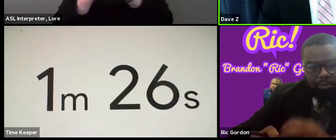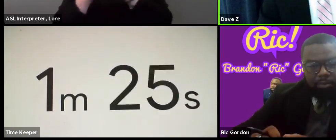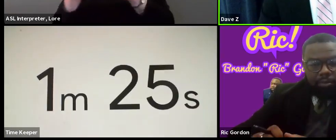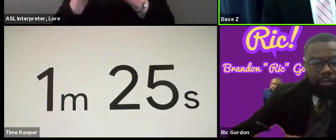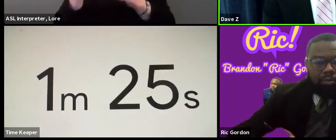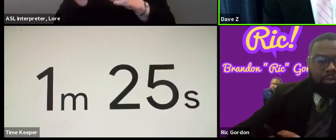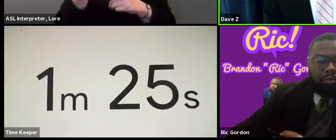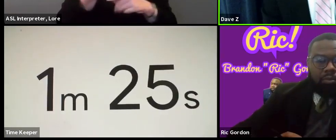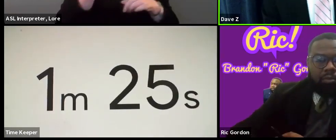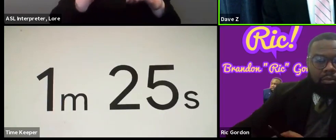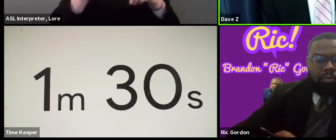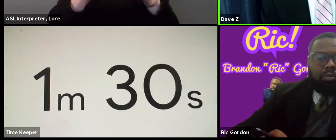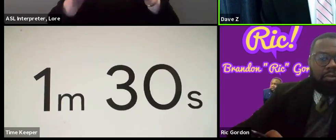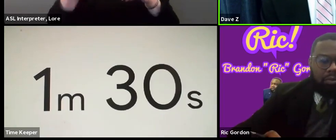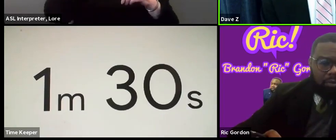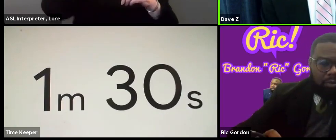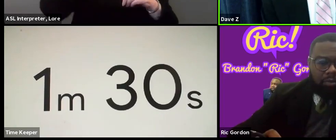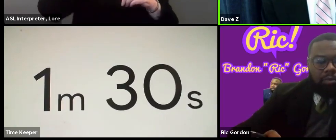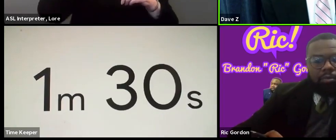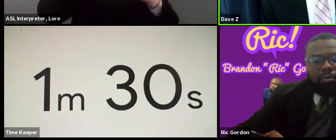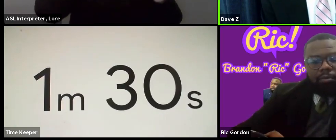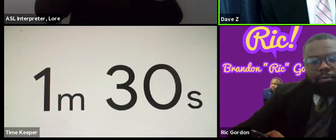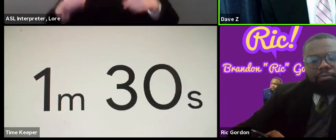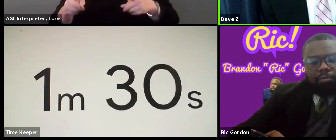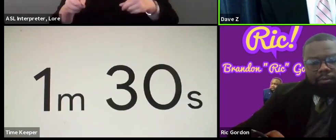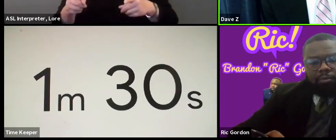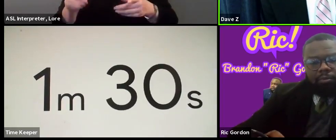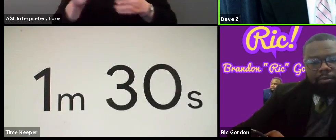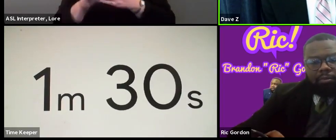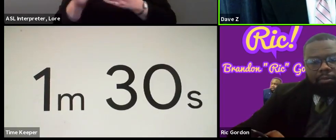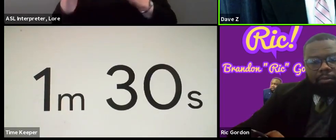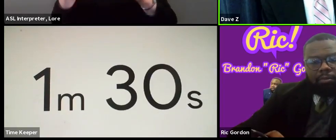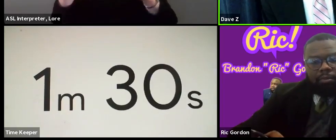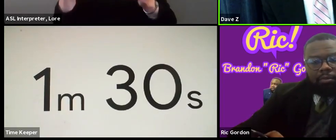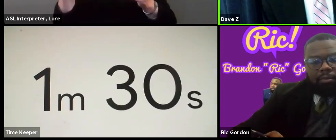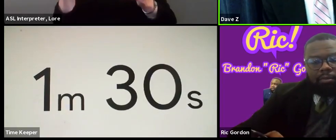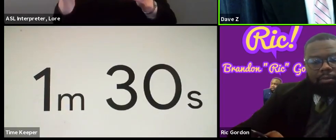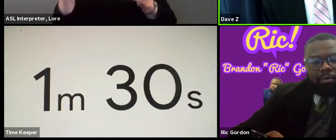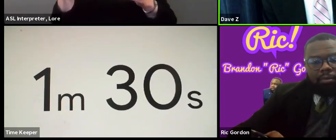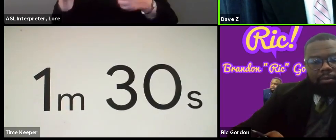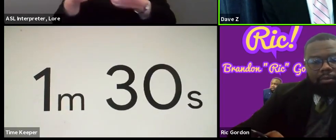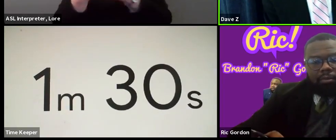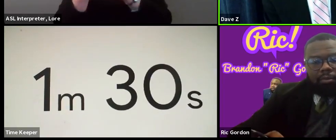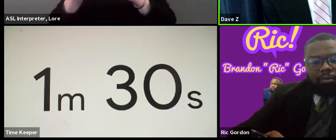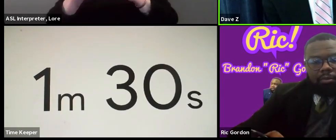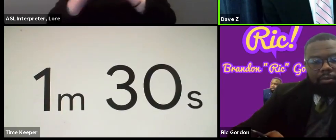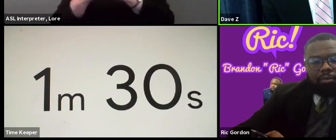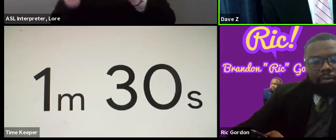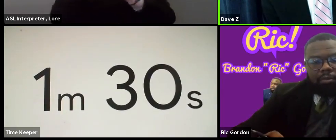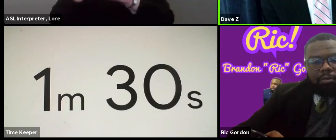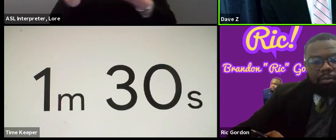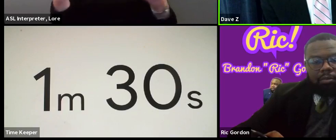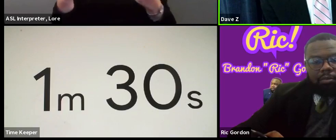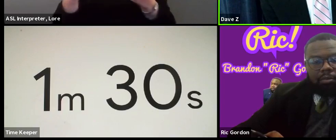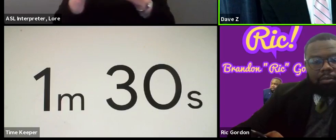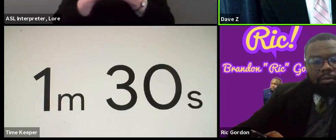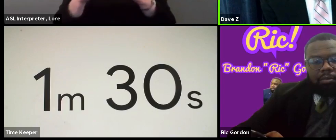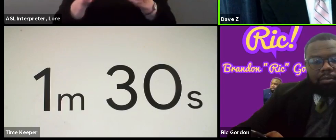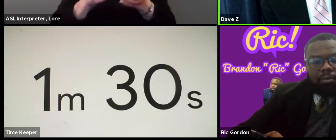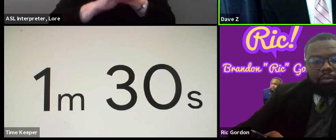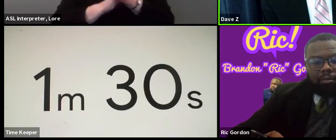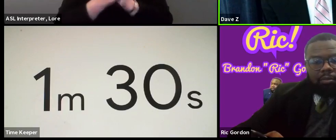of opinion are inevitable and even expected. But the challenge is always how to disagree without being